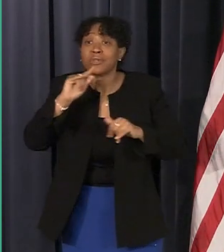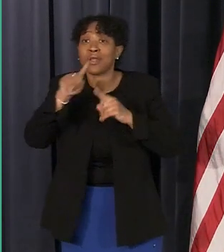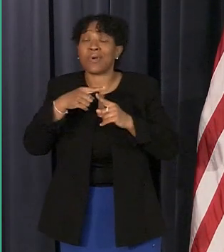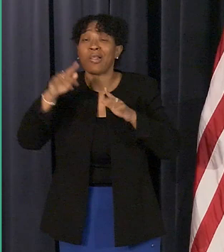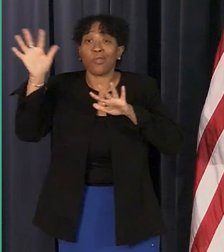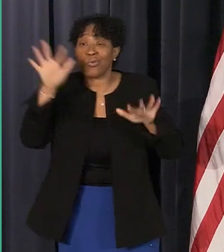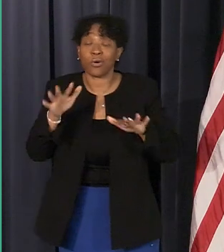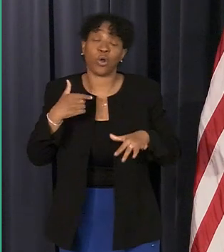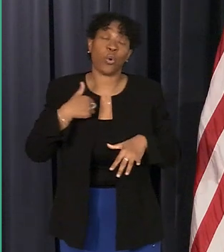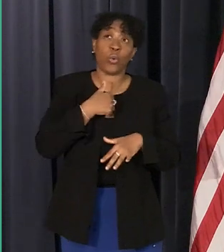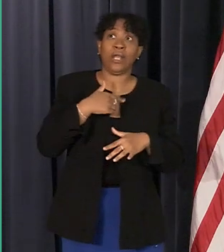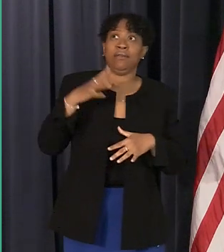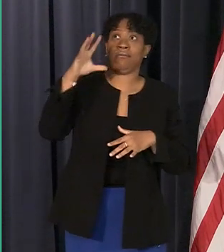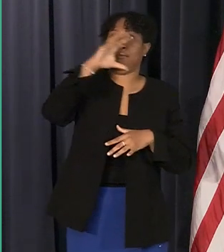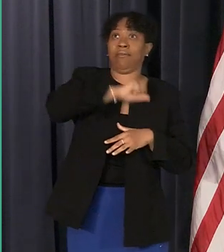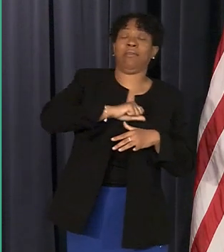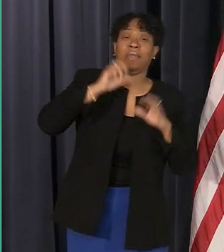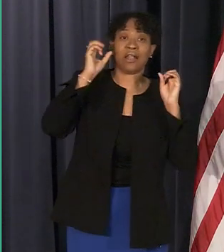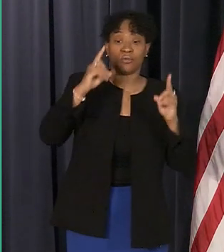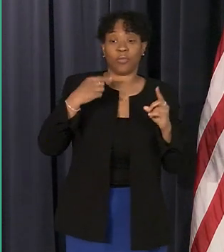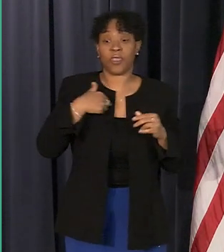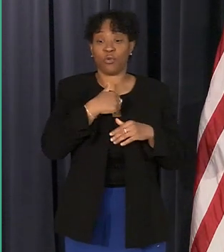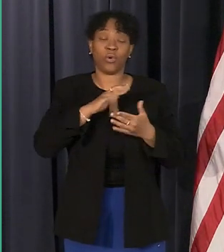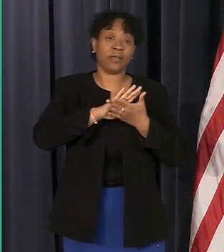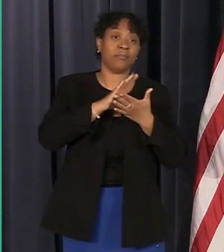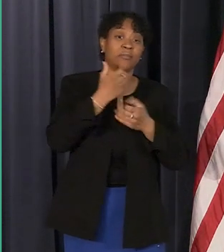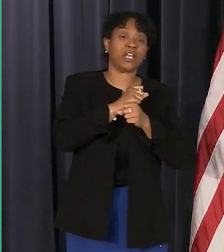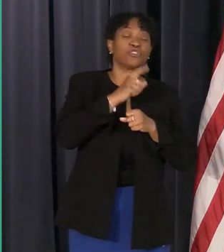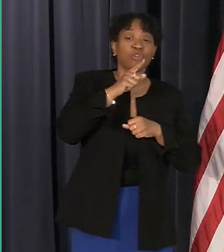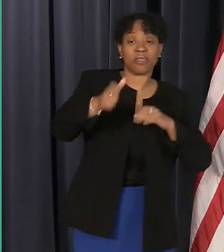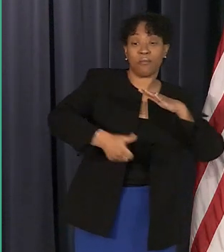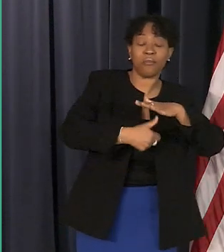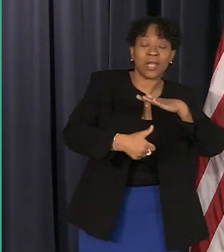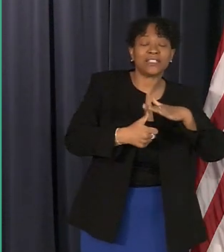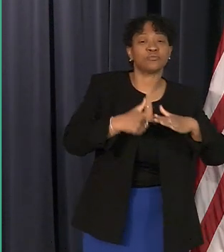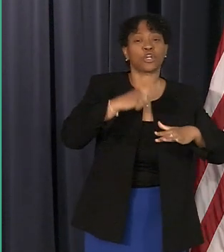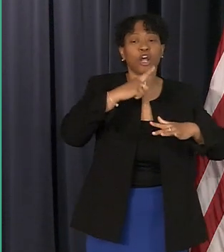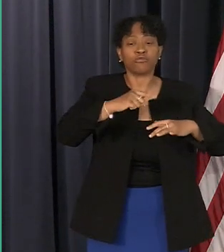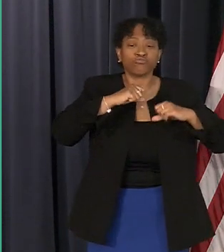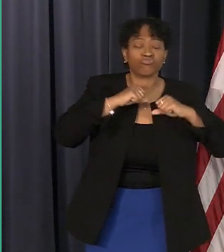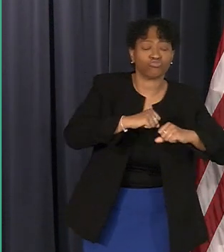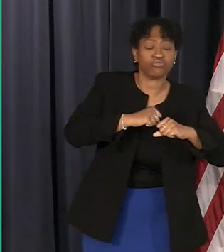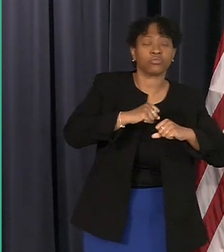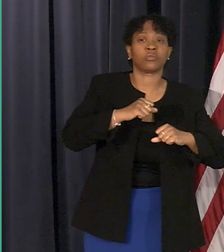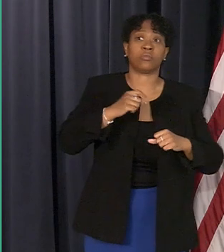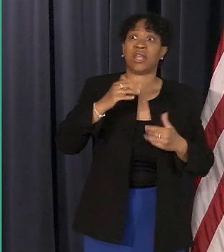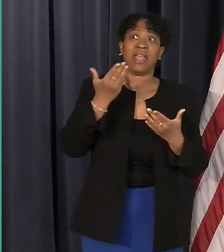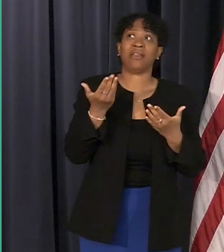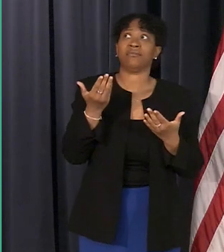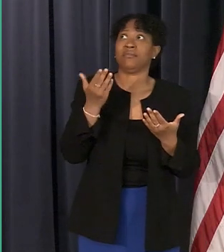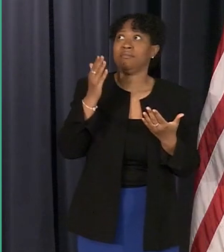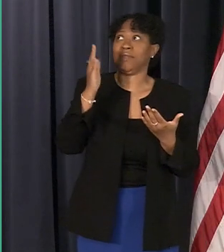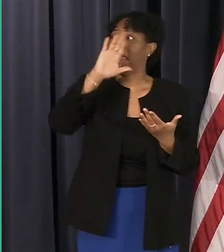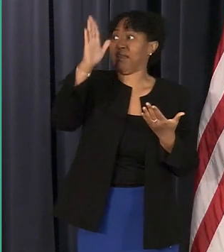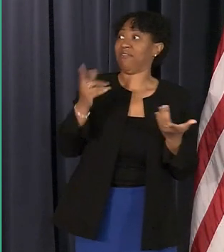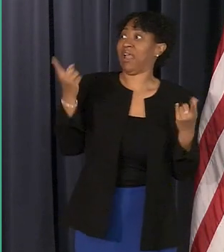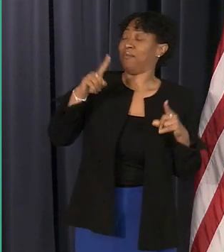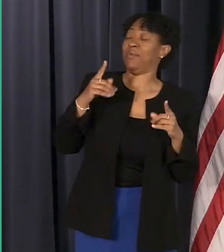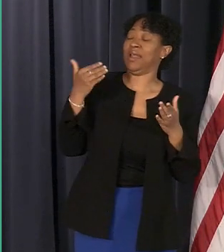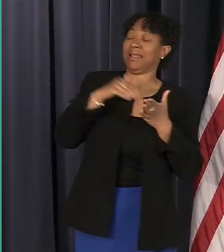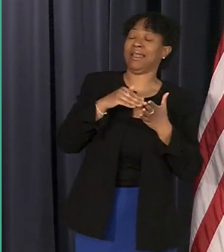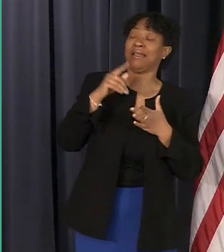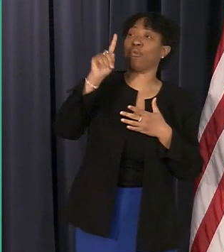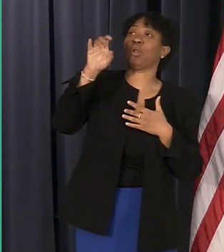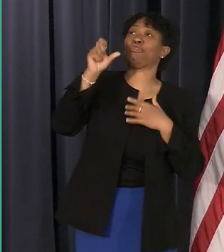it might be that we harden these basements and we don't get uh another storm like this for another 100 years but i don't have any